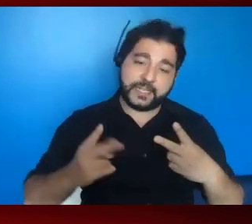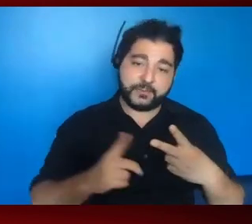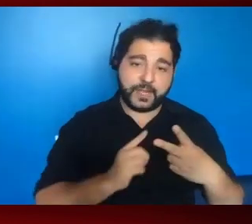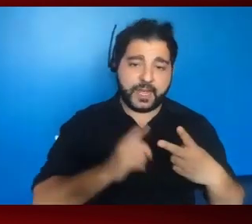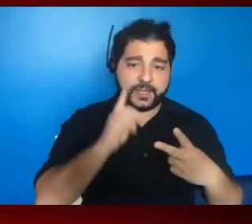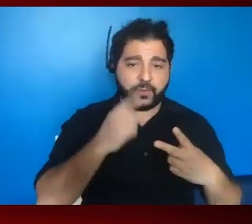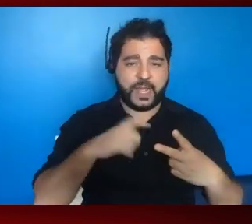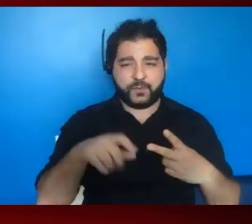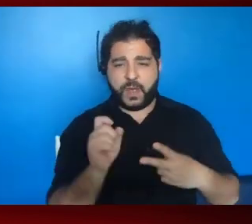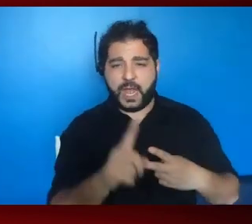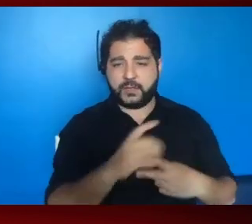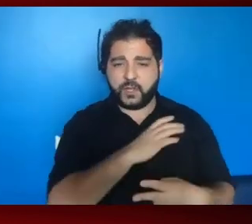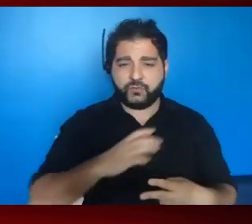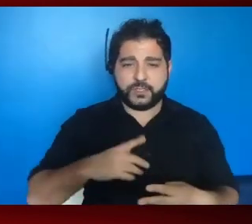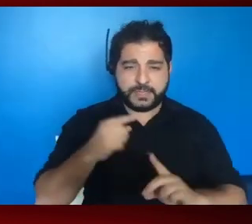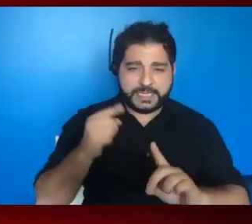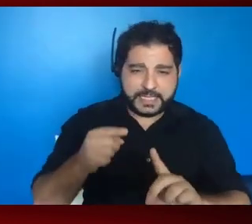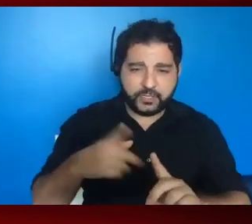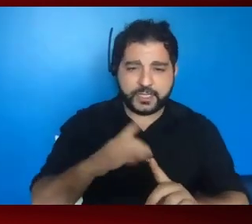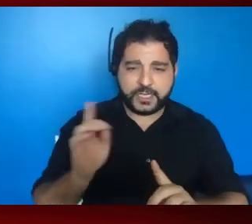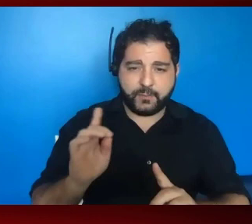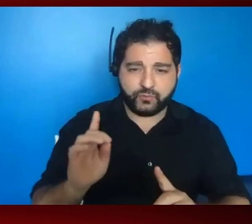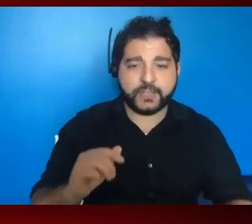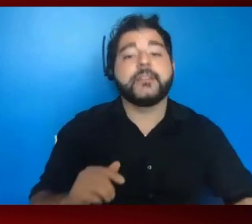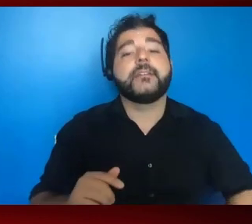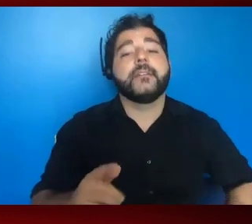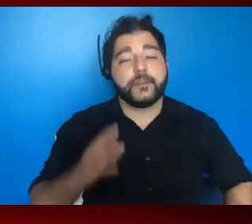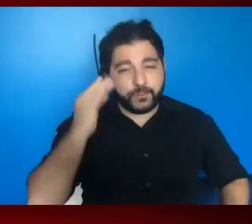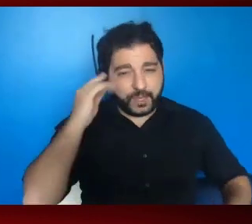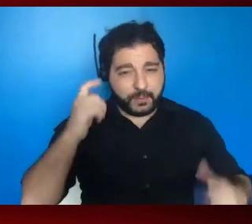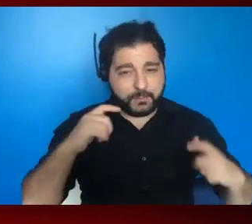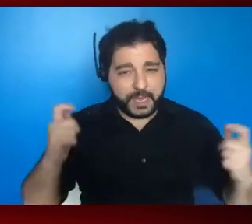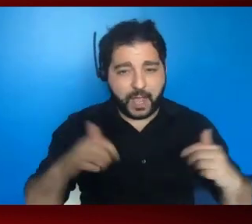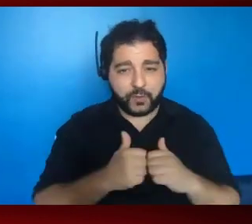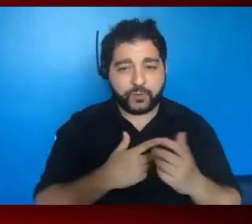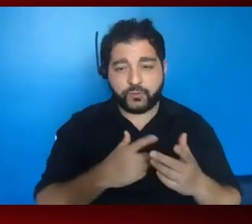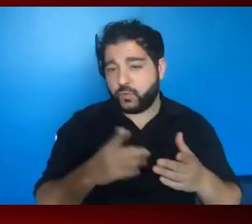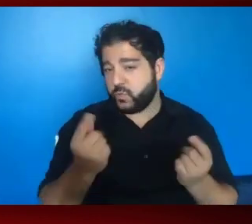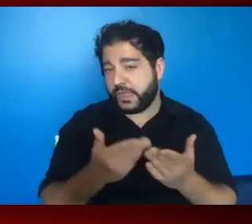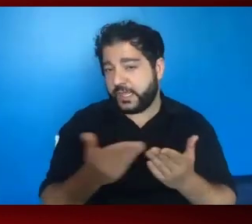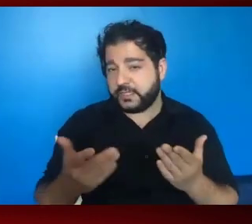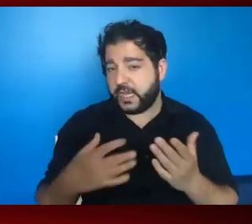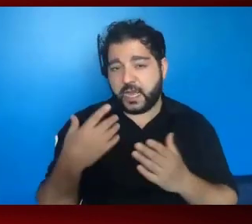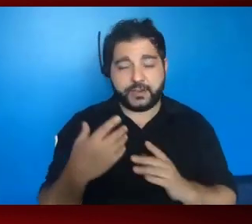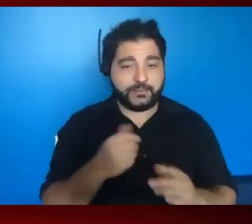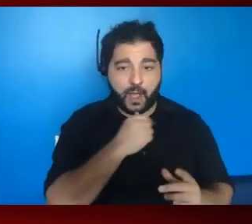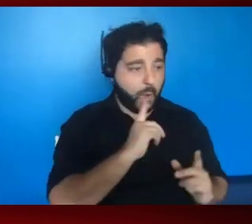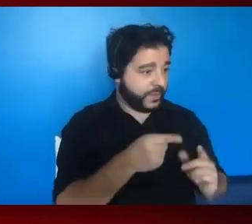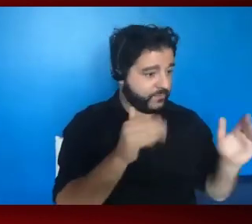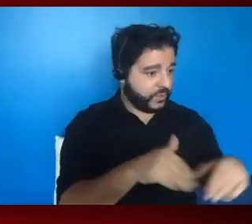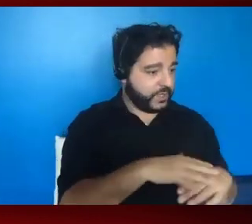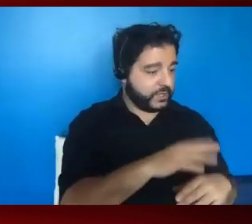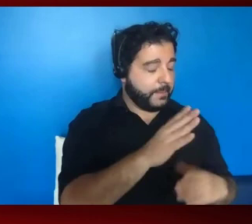that we have to ask Congress, particularly the Democrats, to think boldly about how to get things done outside of the budget reconciliation process,